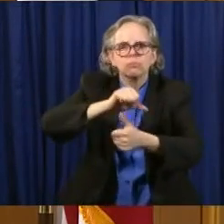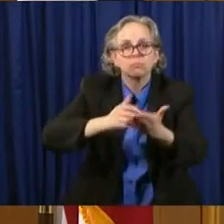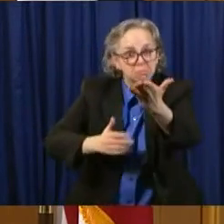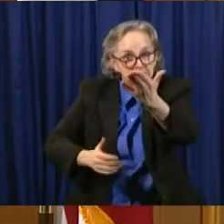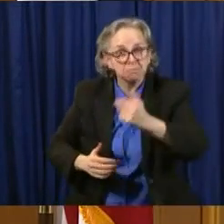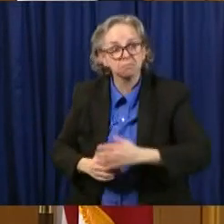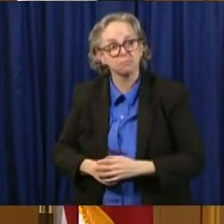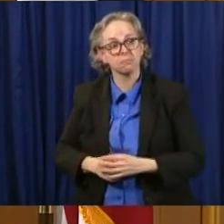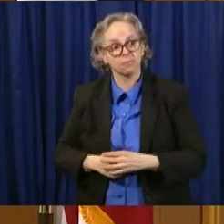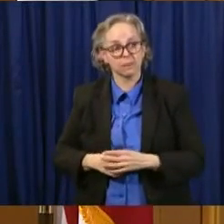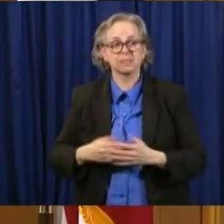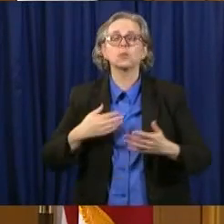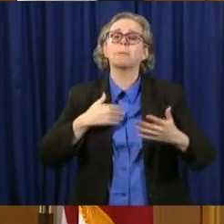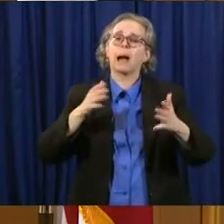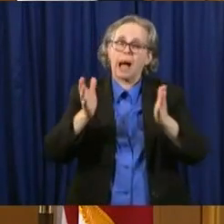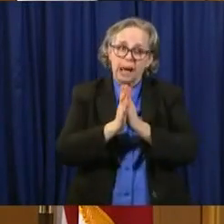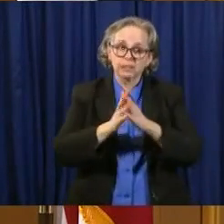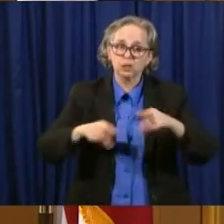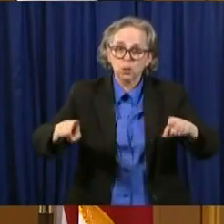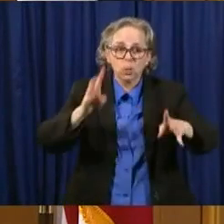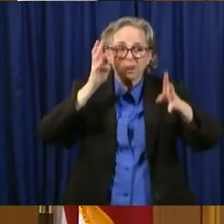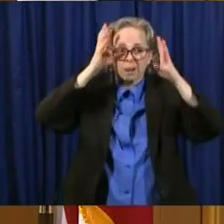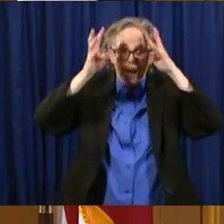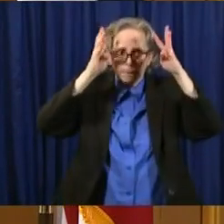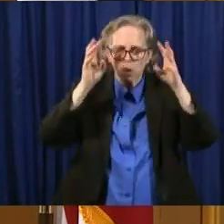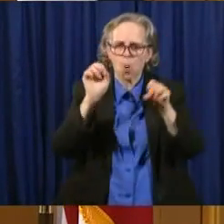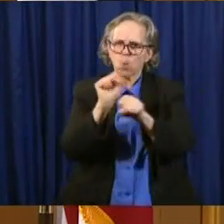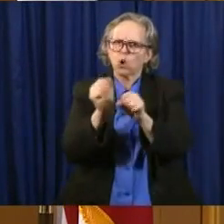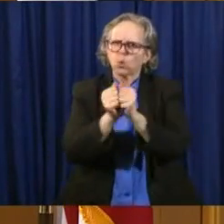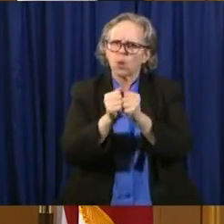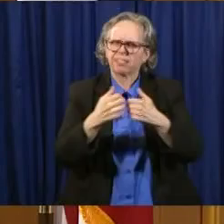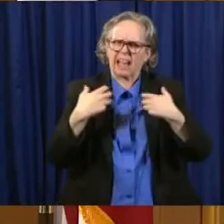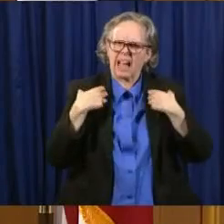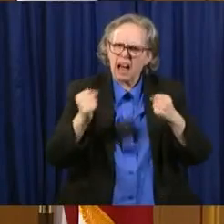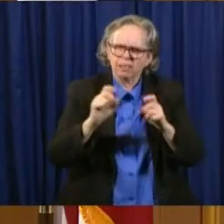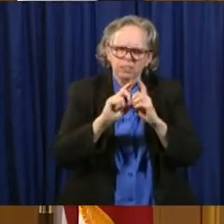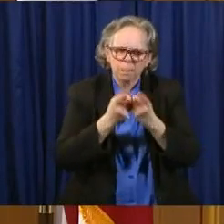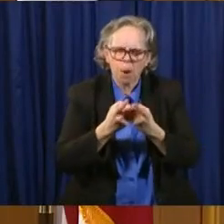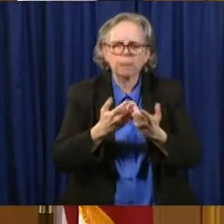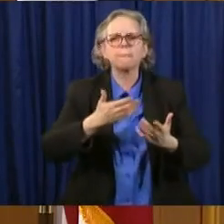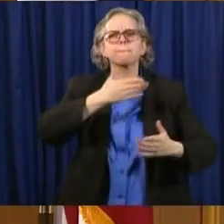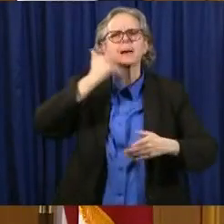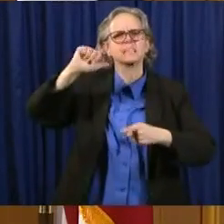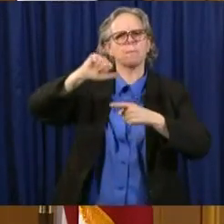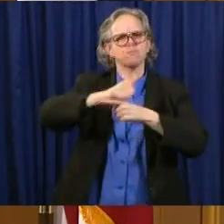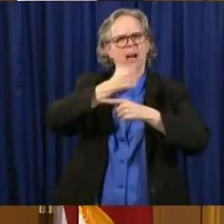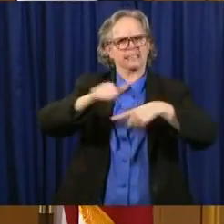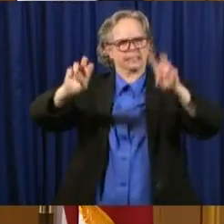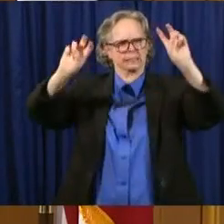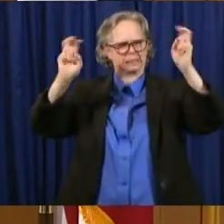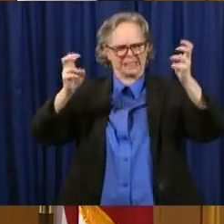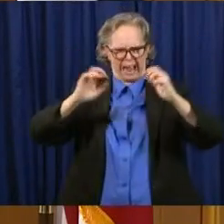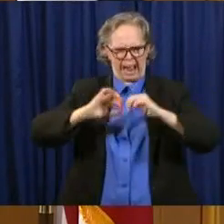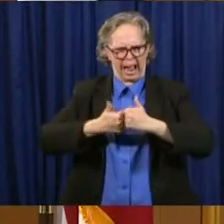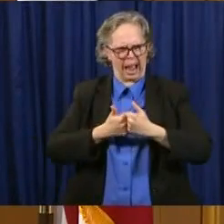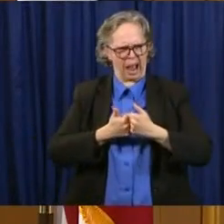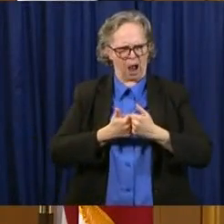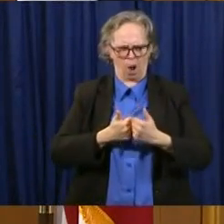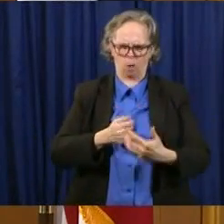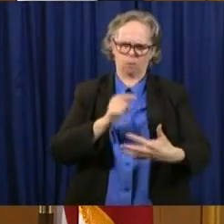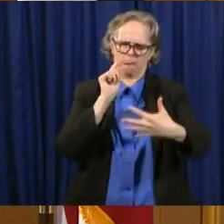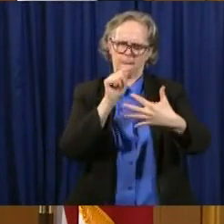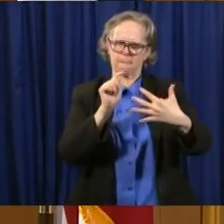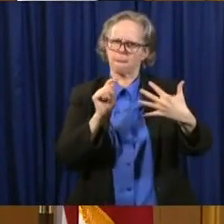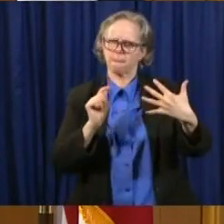to work with our health department, um, in regard to, uh, how they would proceed to open, uh, when is the